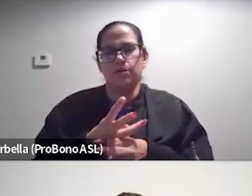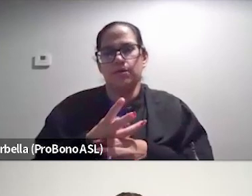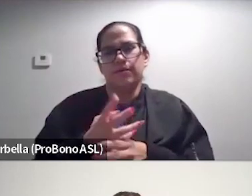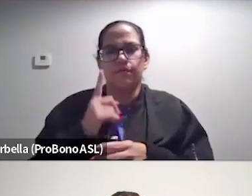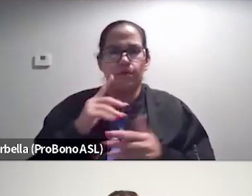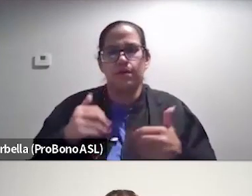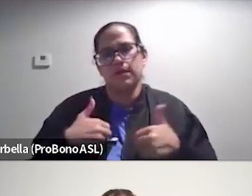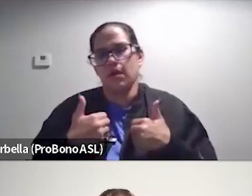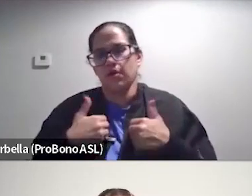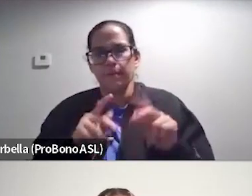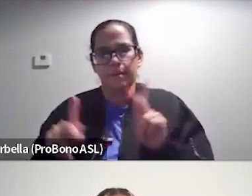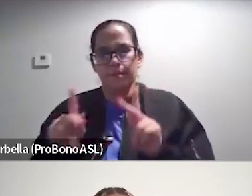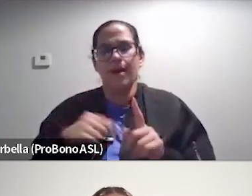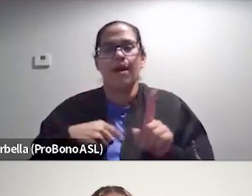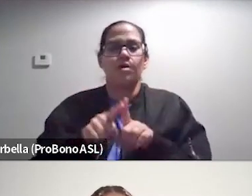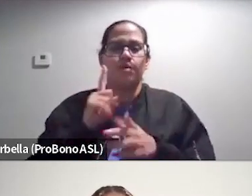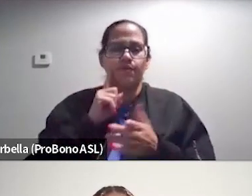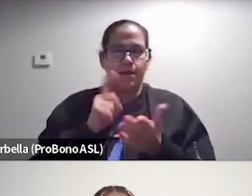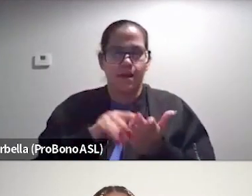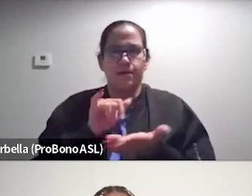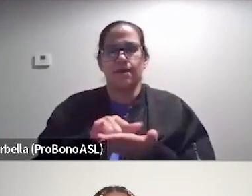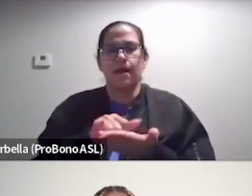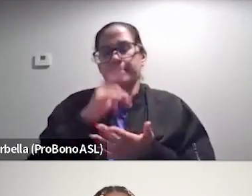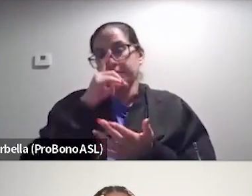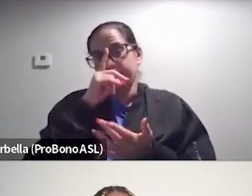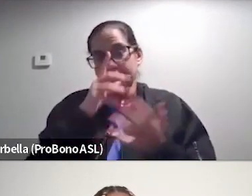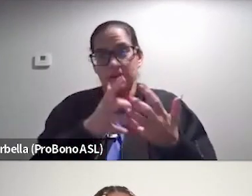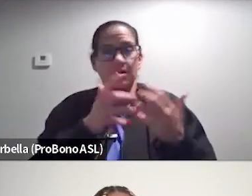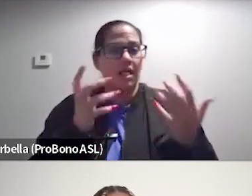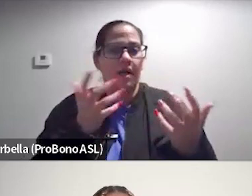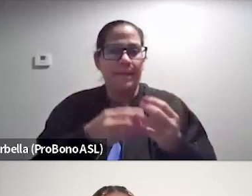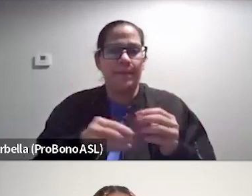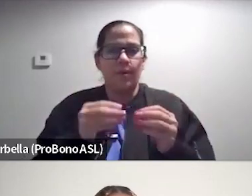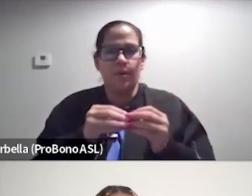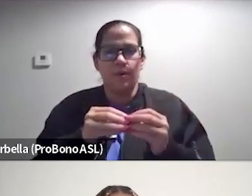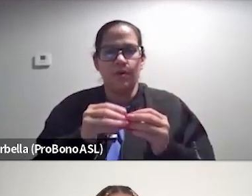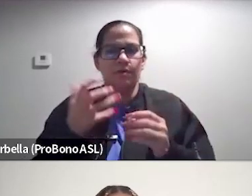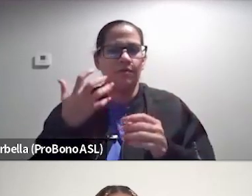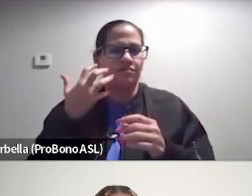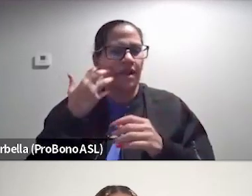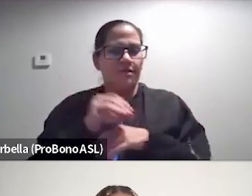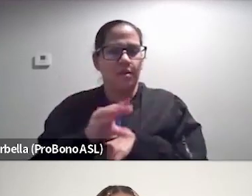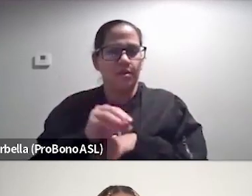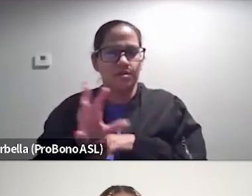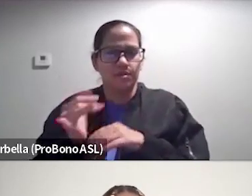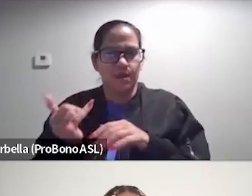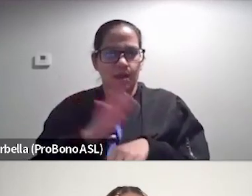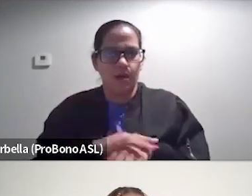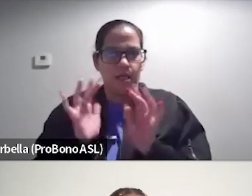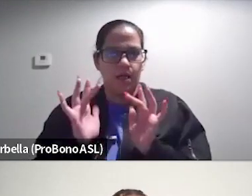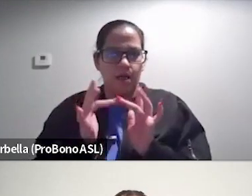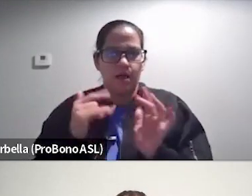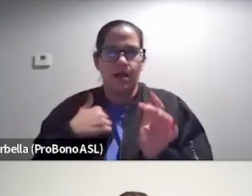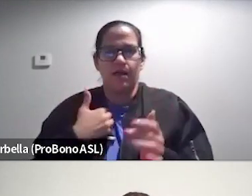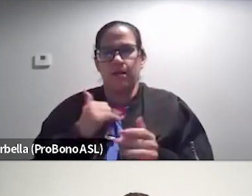the younger people. I also recognize that like, there's a lot more fat influencers online. I have